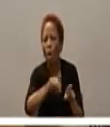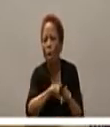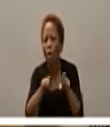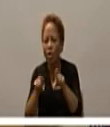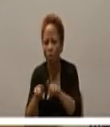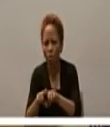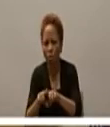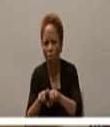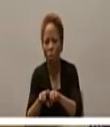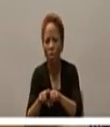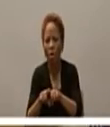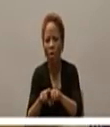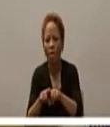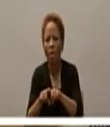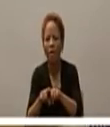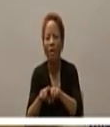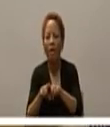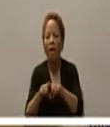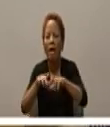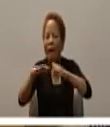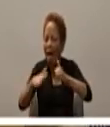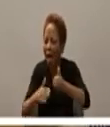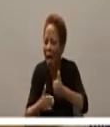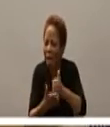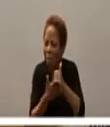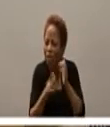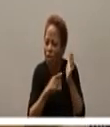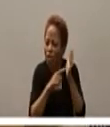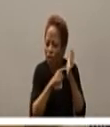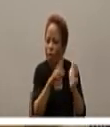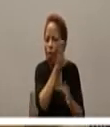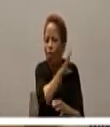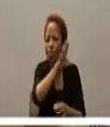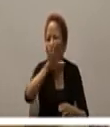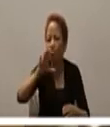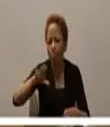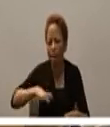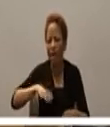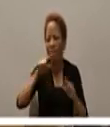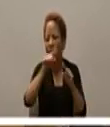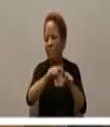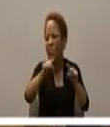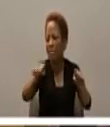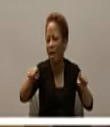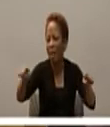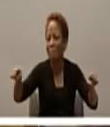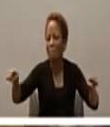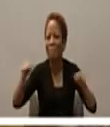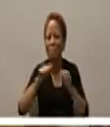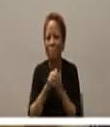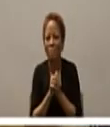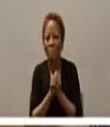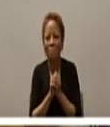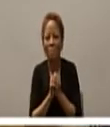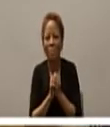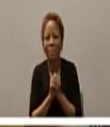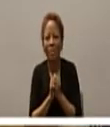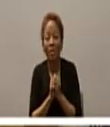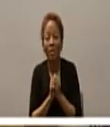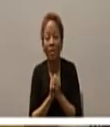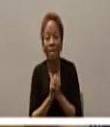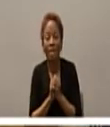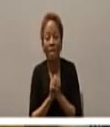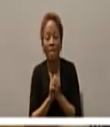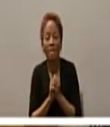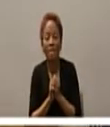and so we can see then the the whole light ceremony here during advent getting brighter and brighter as we get closer and closer